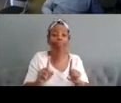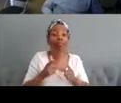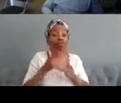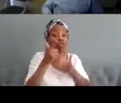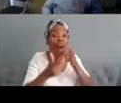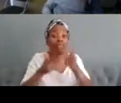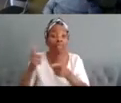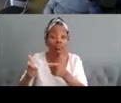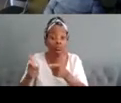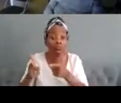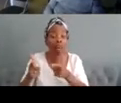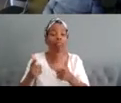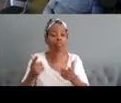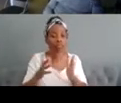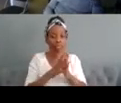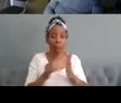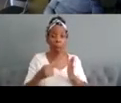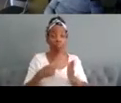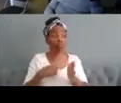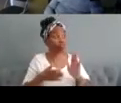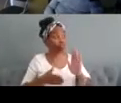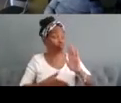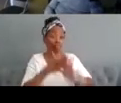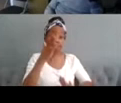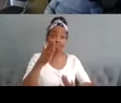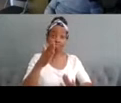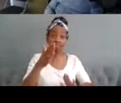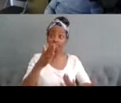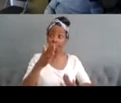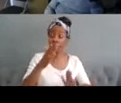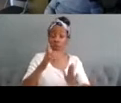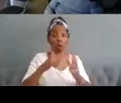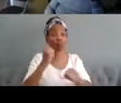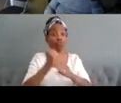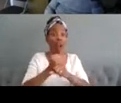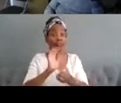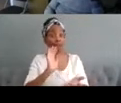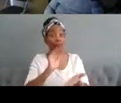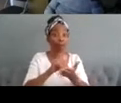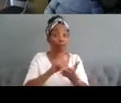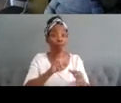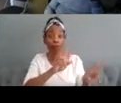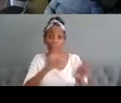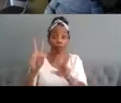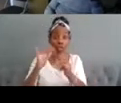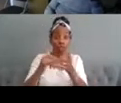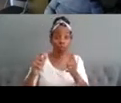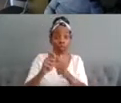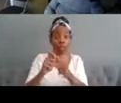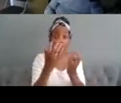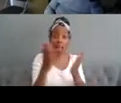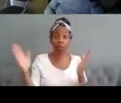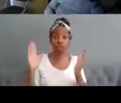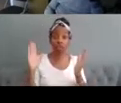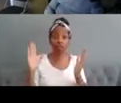if i want to you know go to say i wanted to go to autograph to see sharif's show um i would need